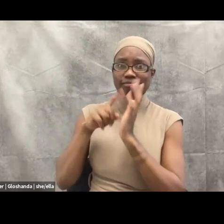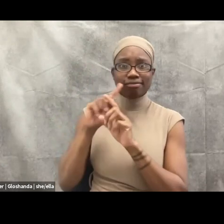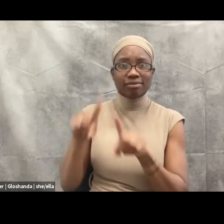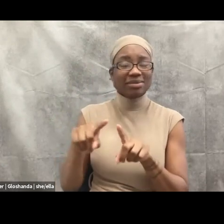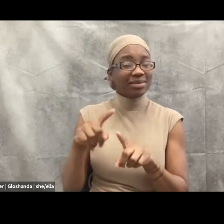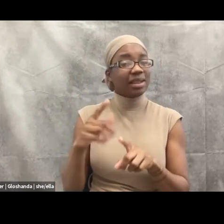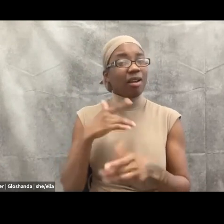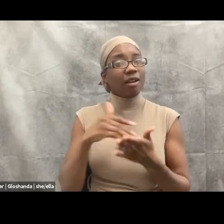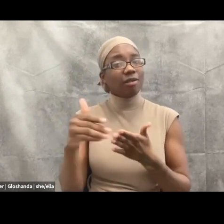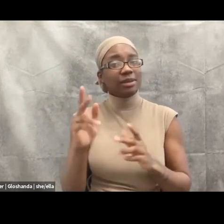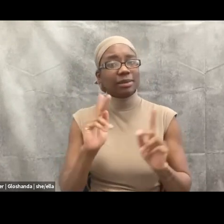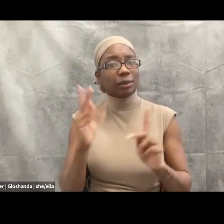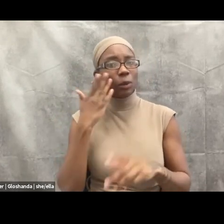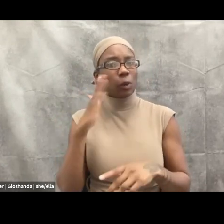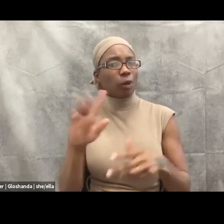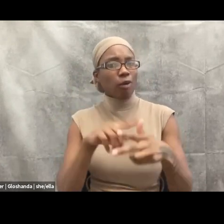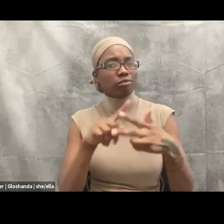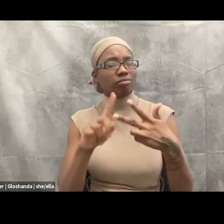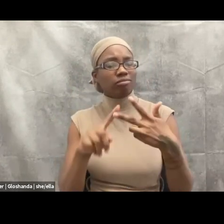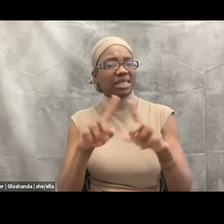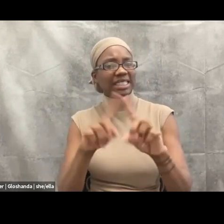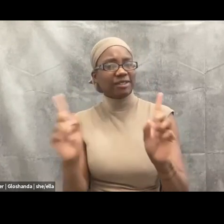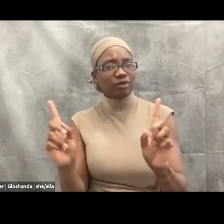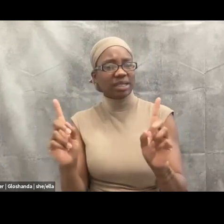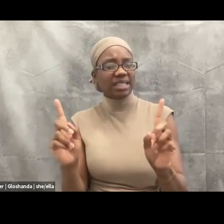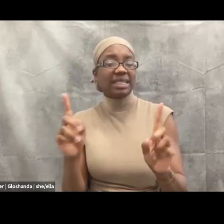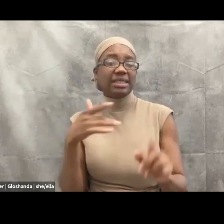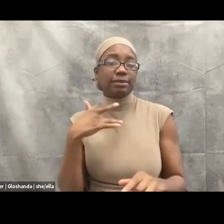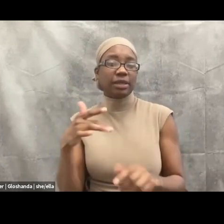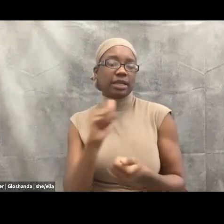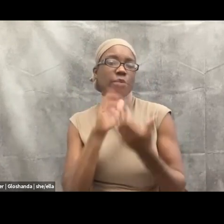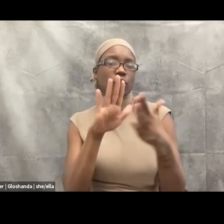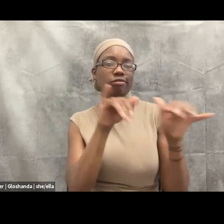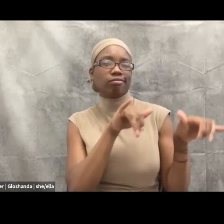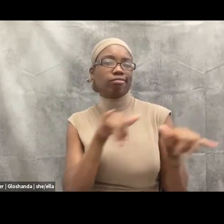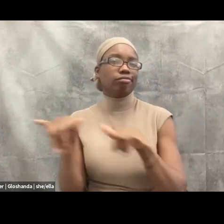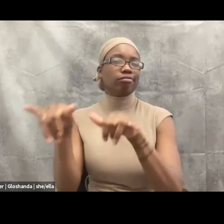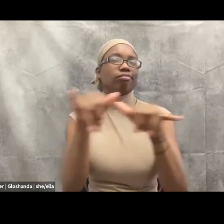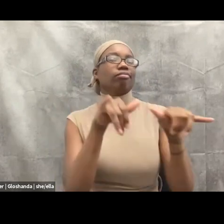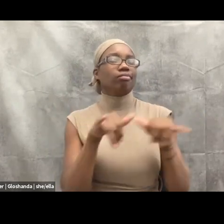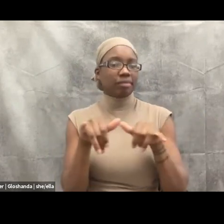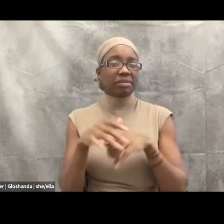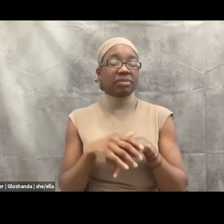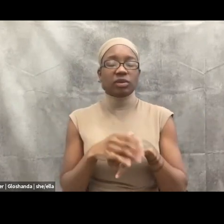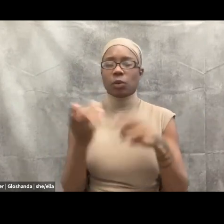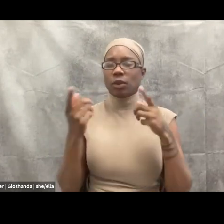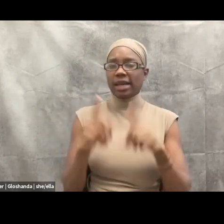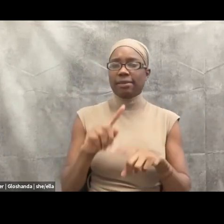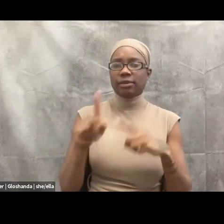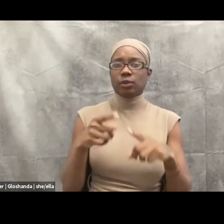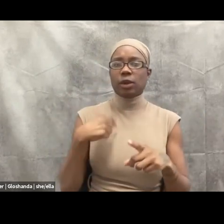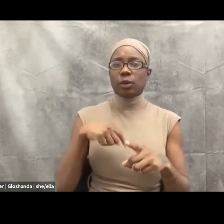Um, and they all get treated as sort of the same standard. So what happens is we, um, are treating every instance